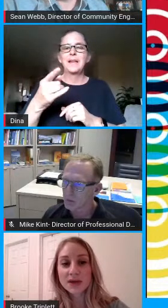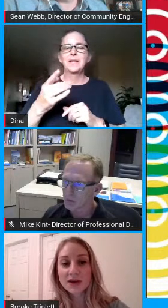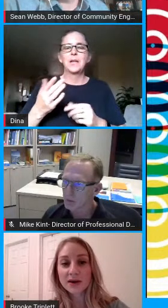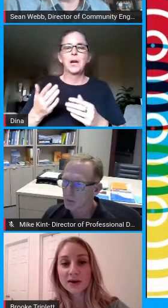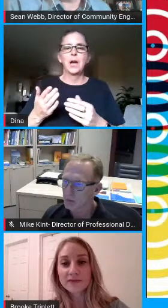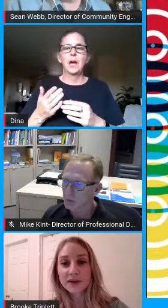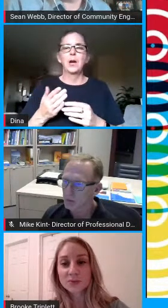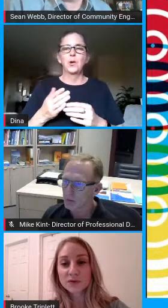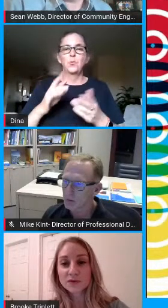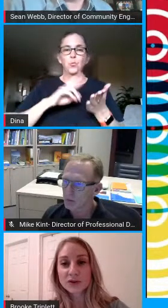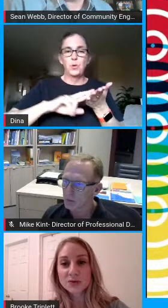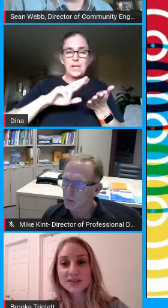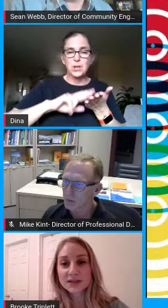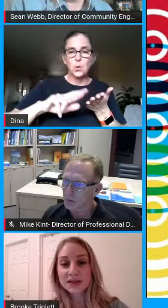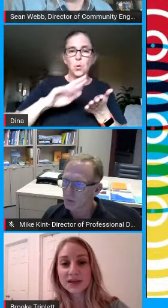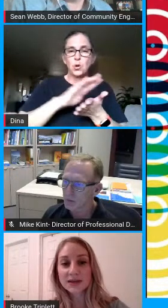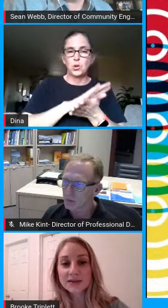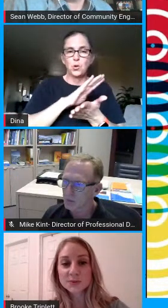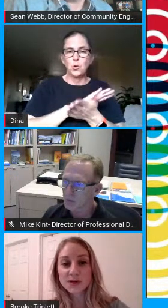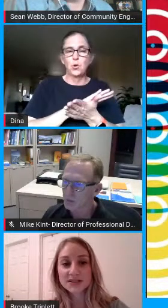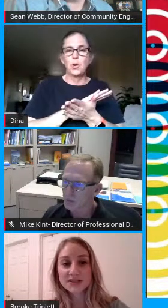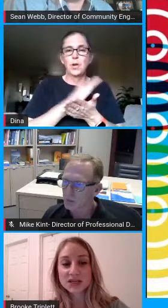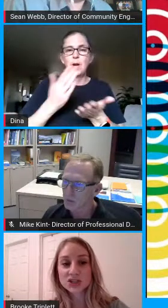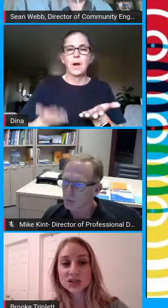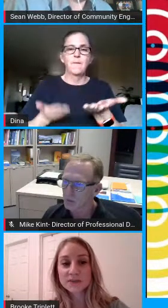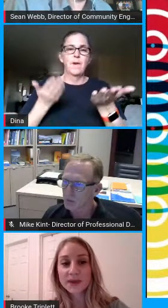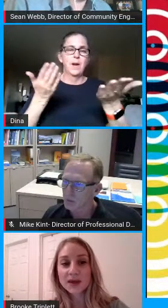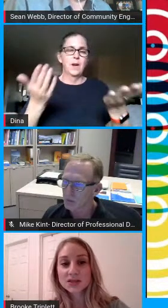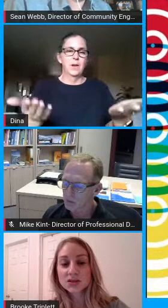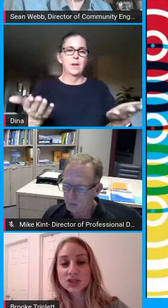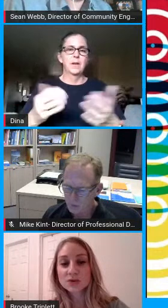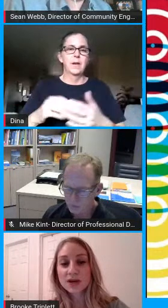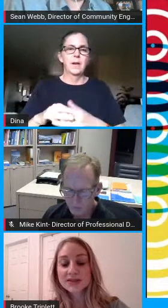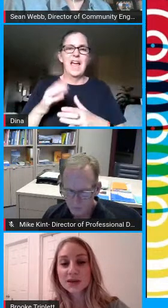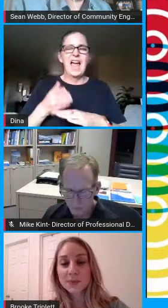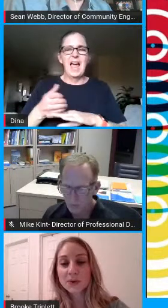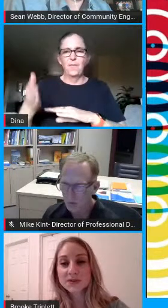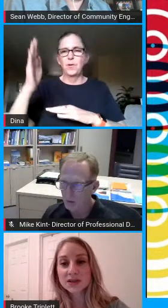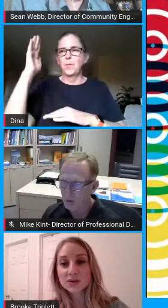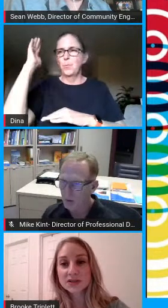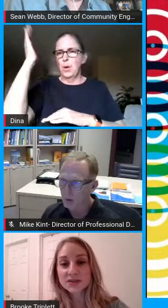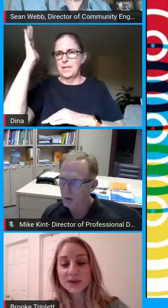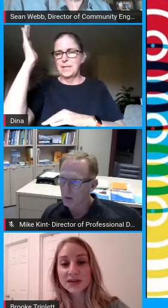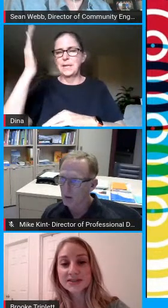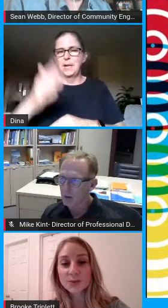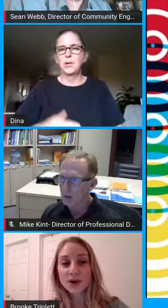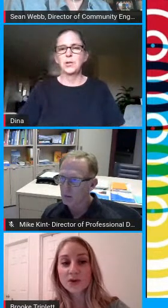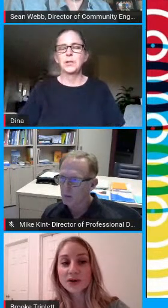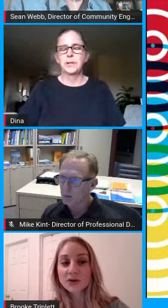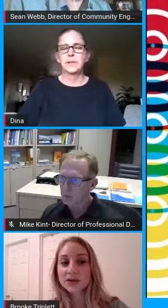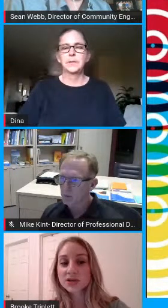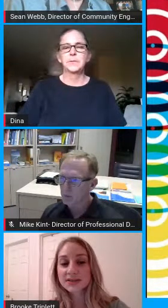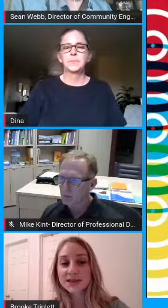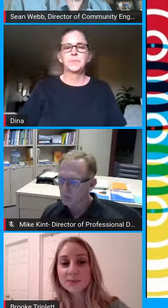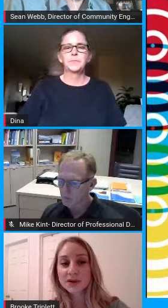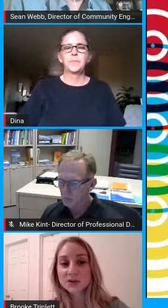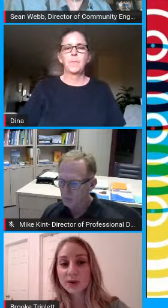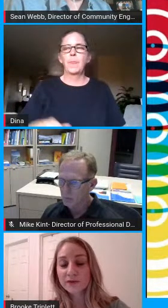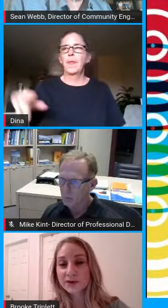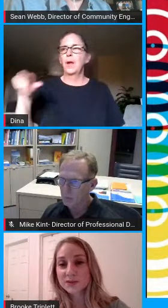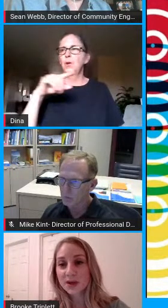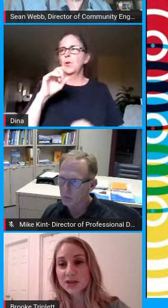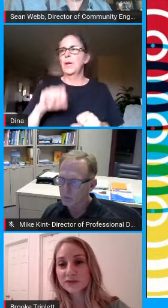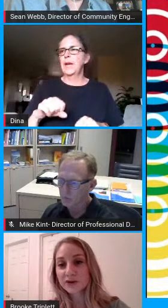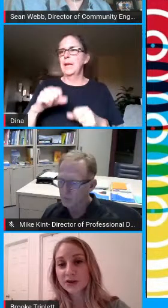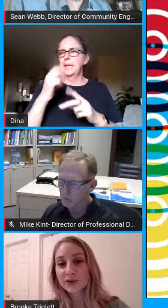and it will be available for you as a link in this presentation so that you guys can post it or display it somewhere or you can just keep it